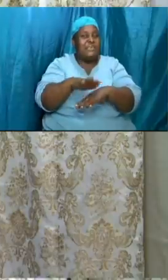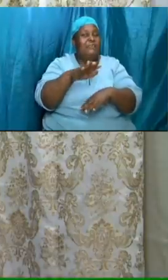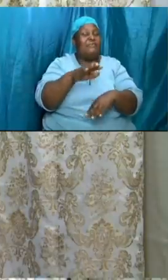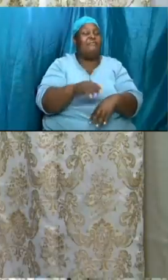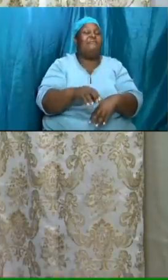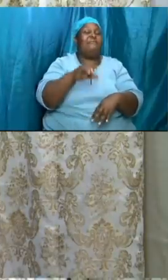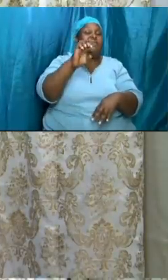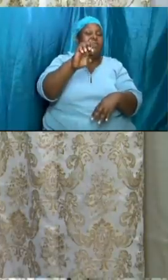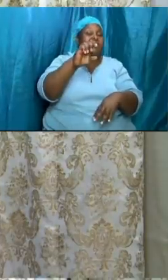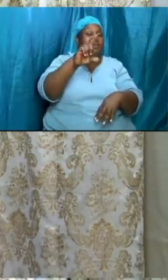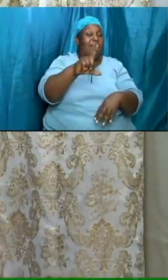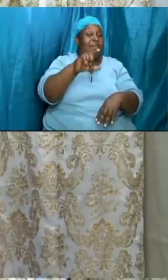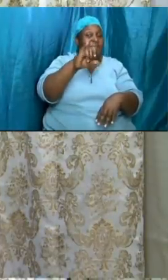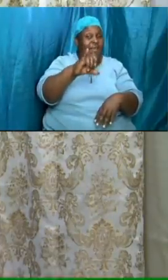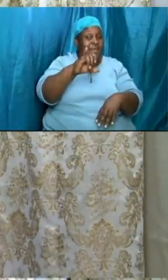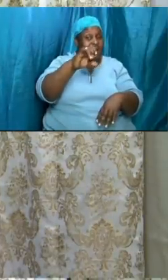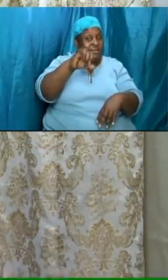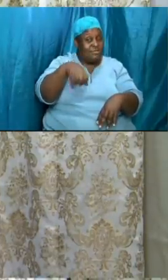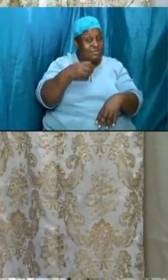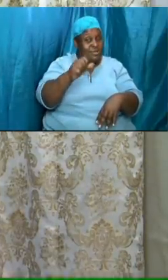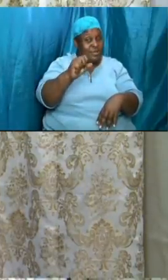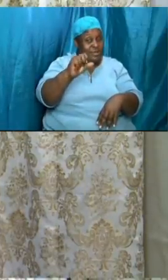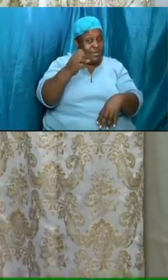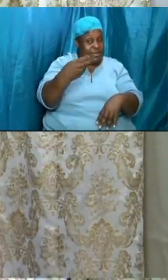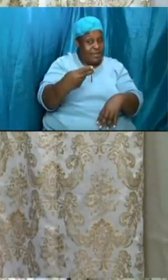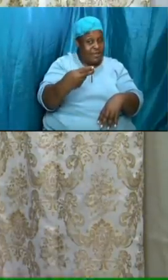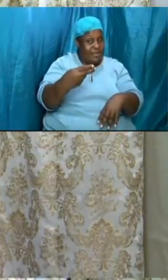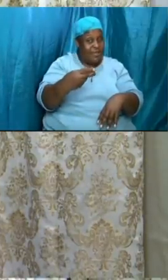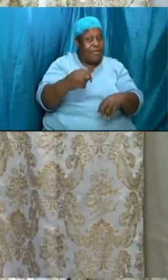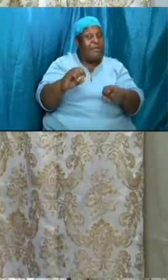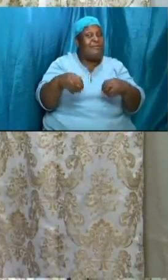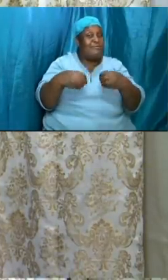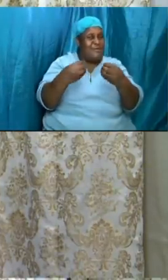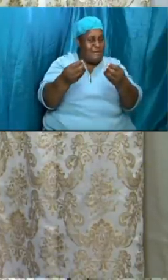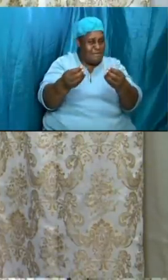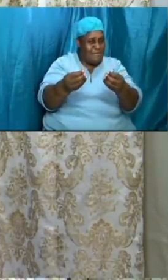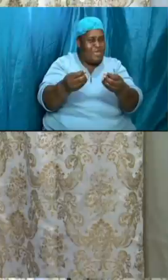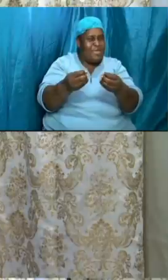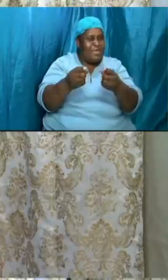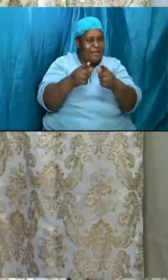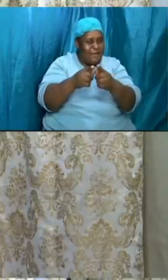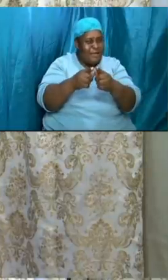little water give me a morsel of bread